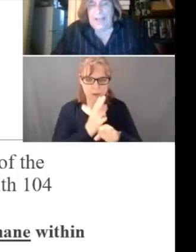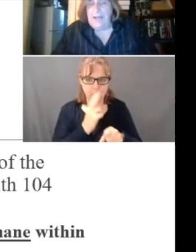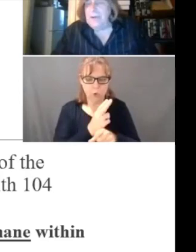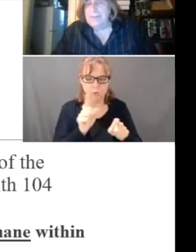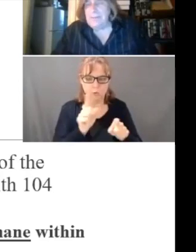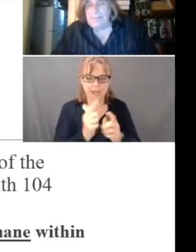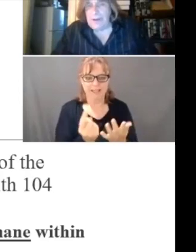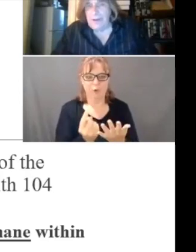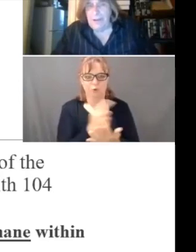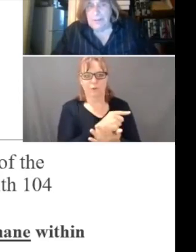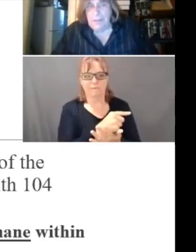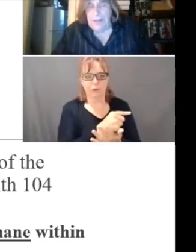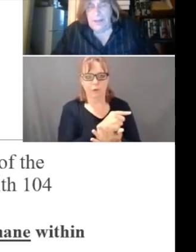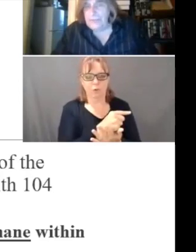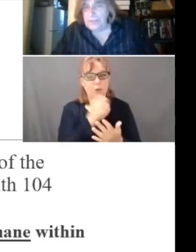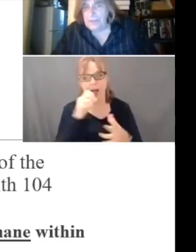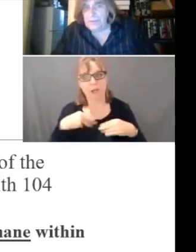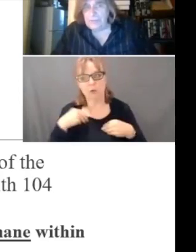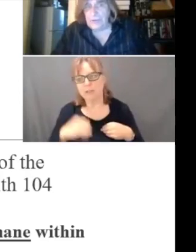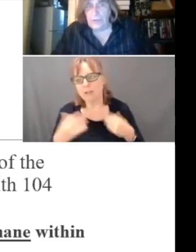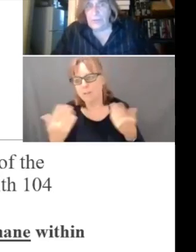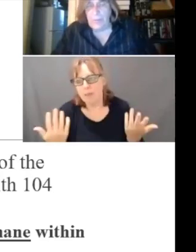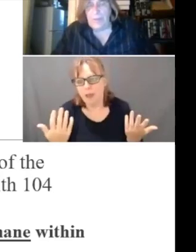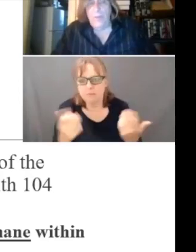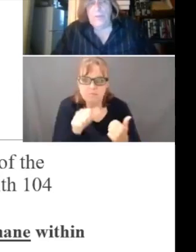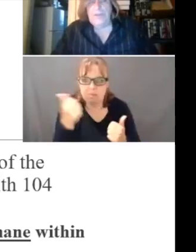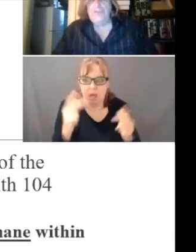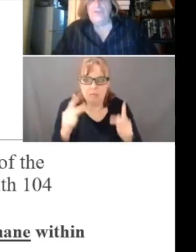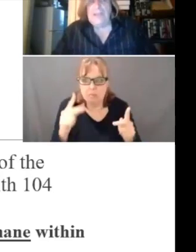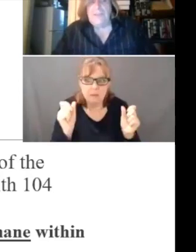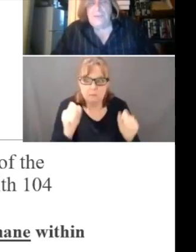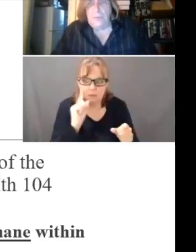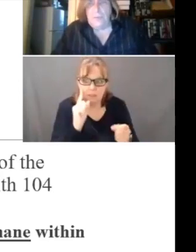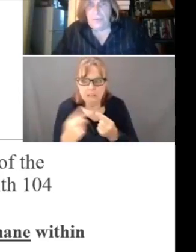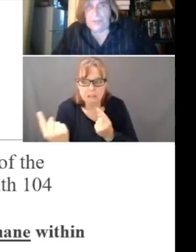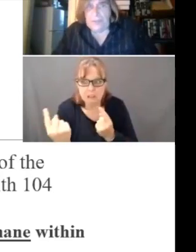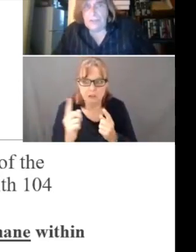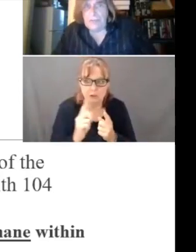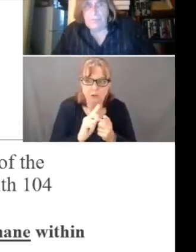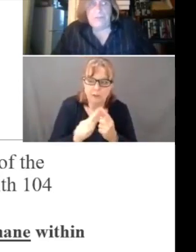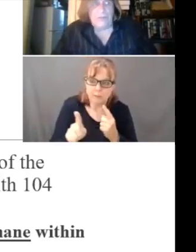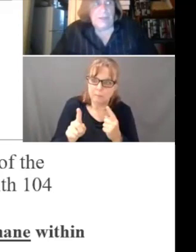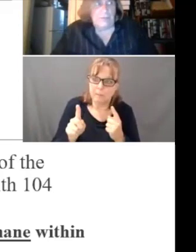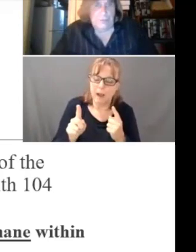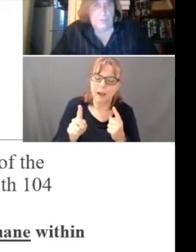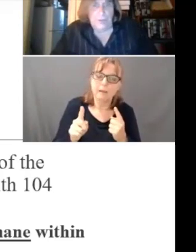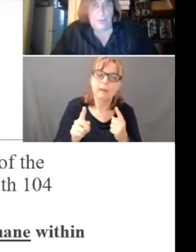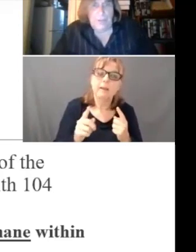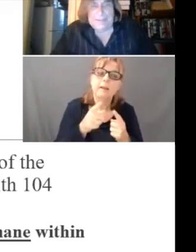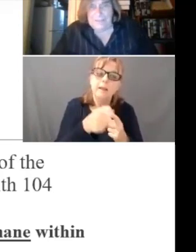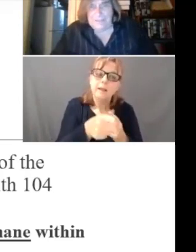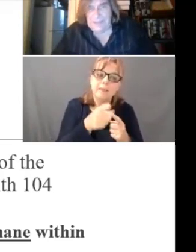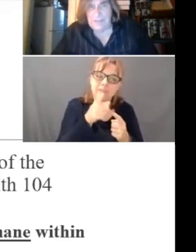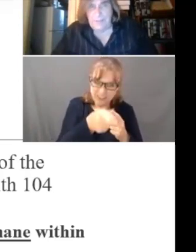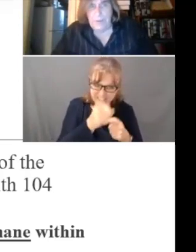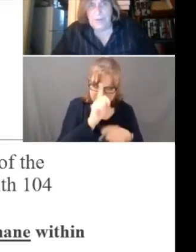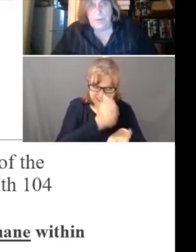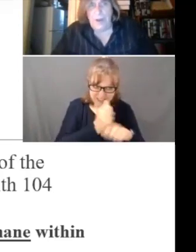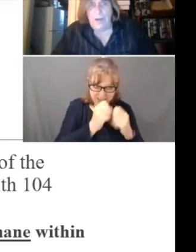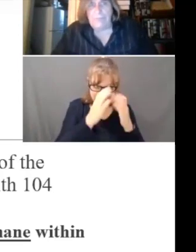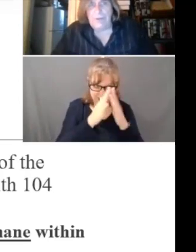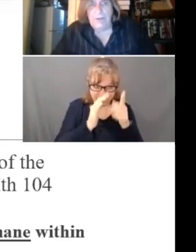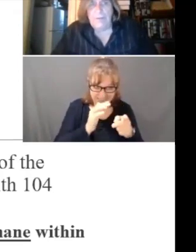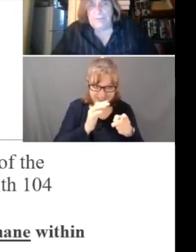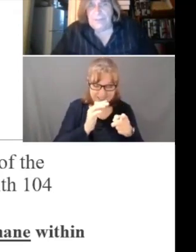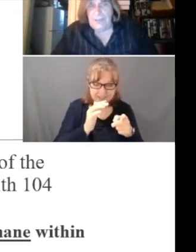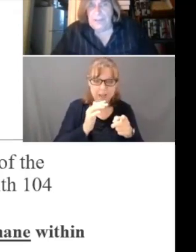I don't accept that at all. And others can disagree. What they're trying to do with the creation of administrative review is to take the burden